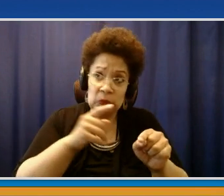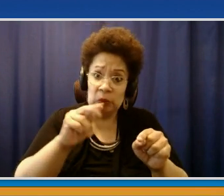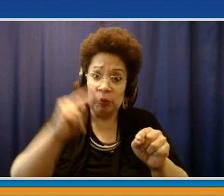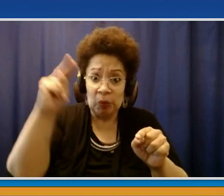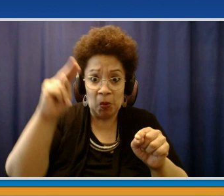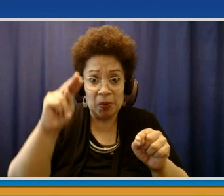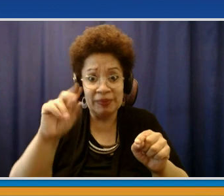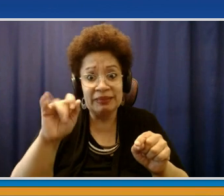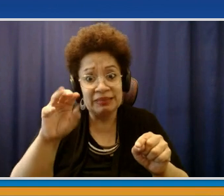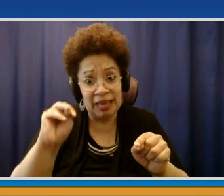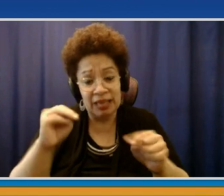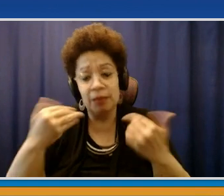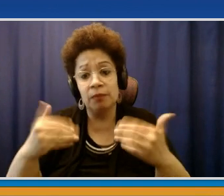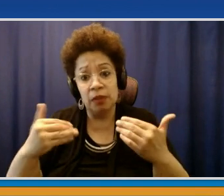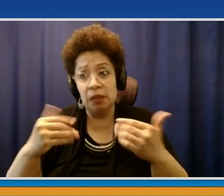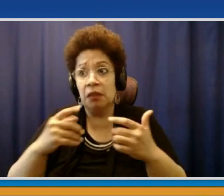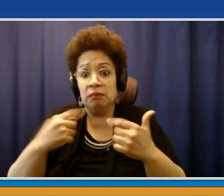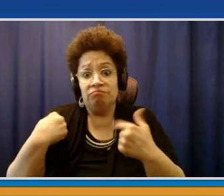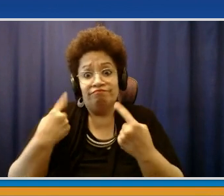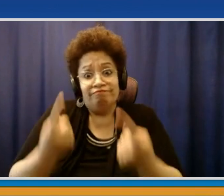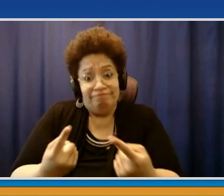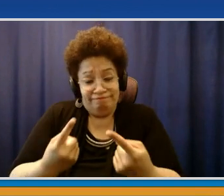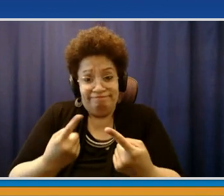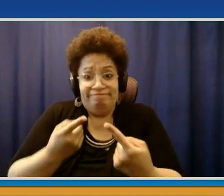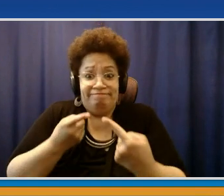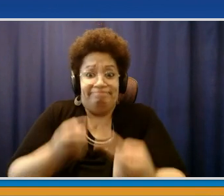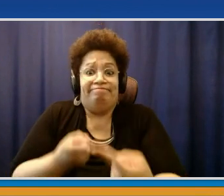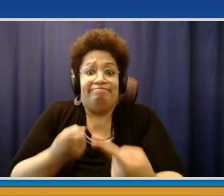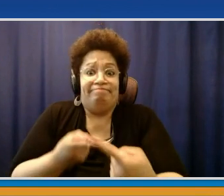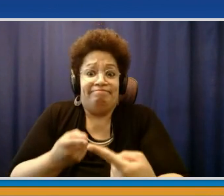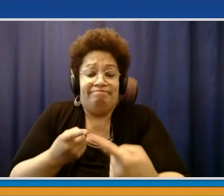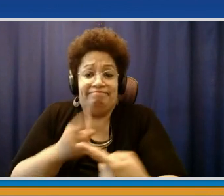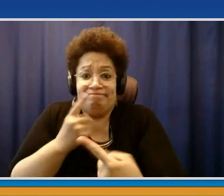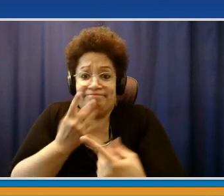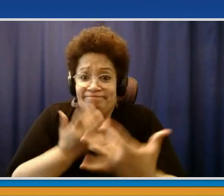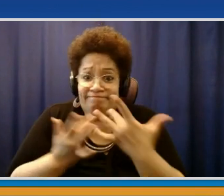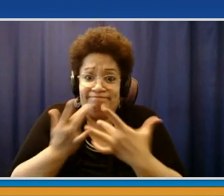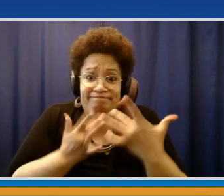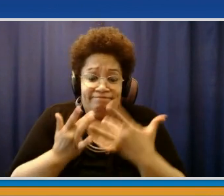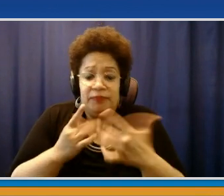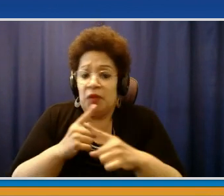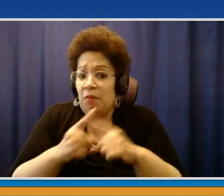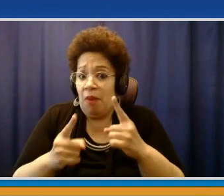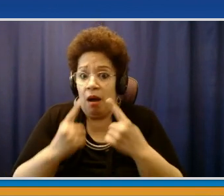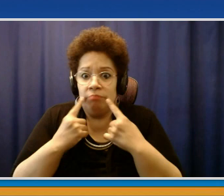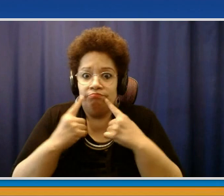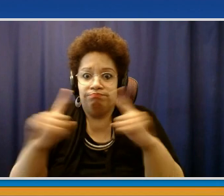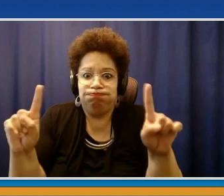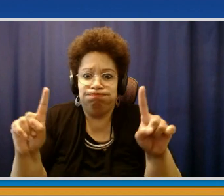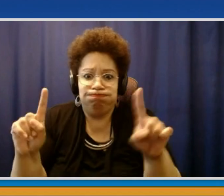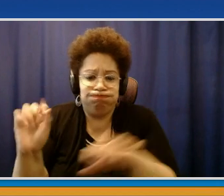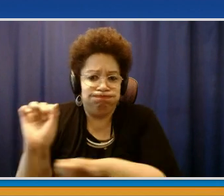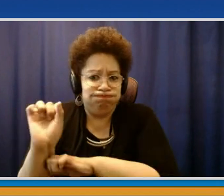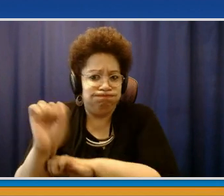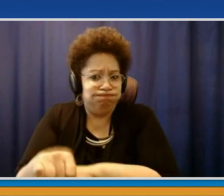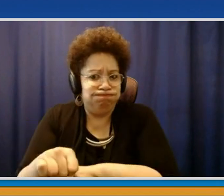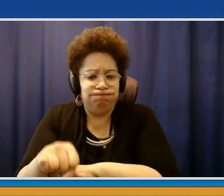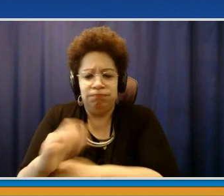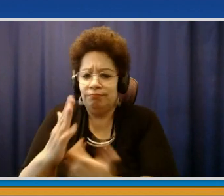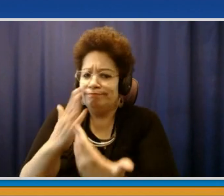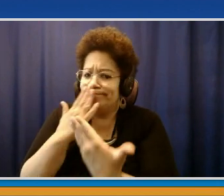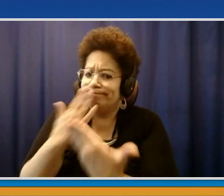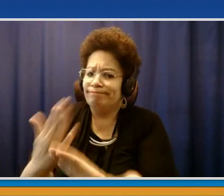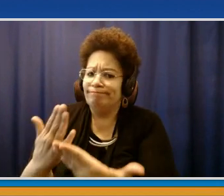we're able to get through this, hopefully we're almost done. But it's been a pleasure to work with you and the folks of North Salem. Thank you very much. So